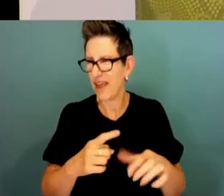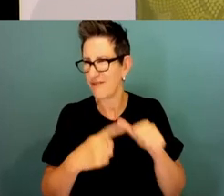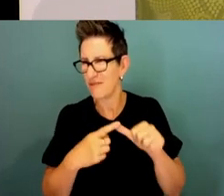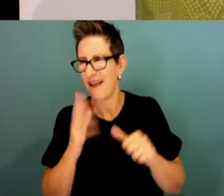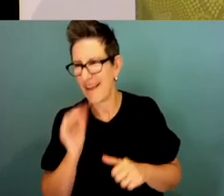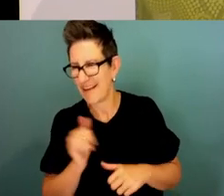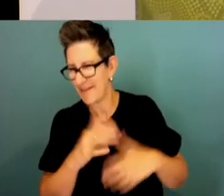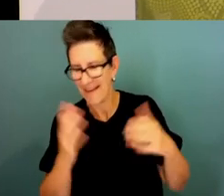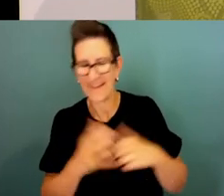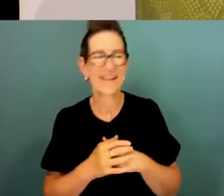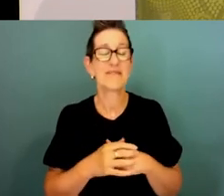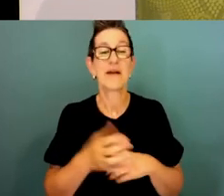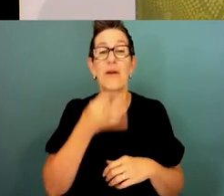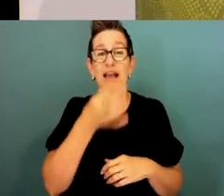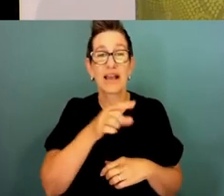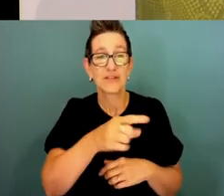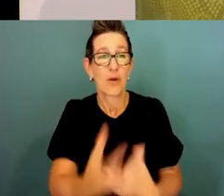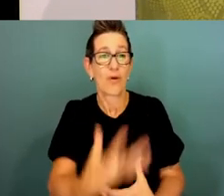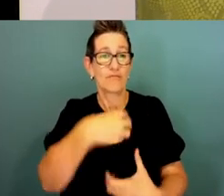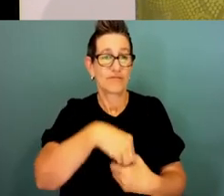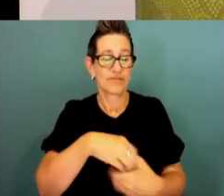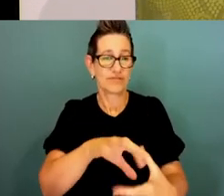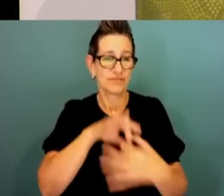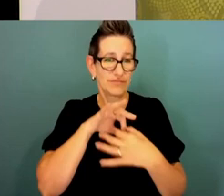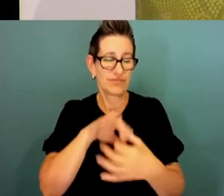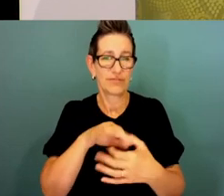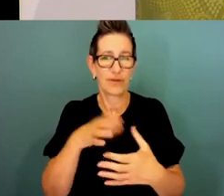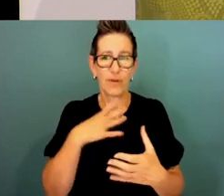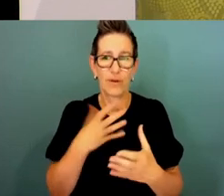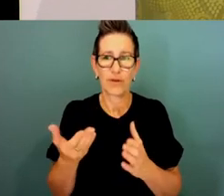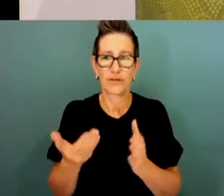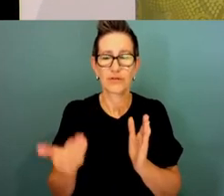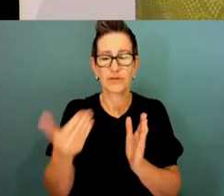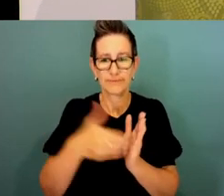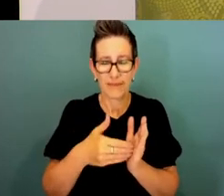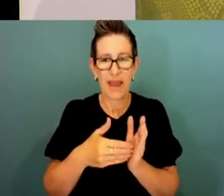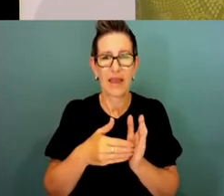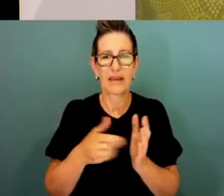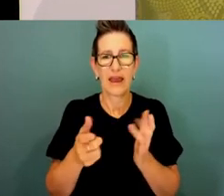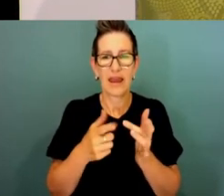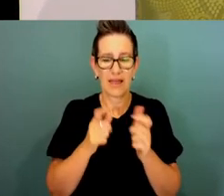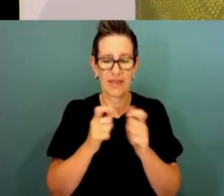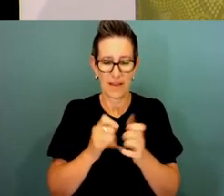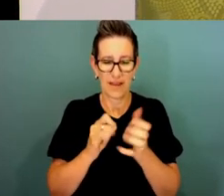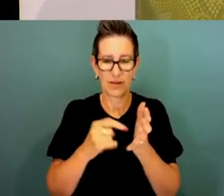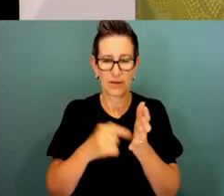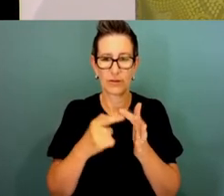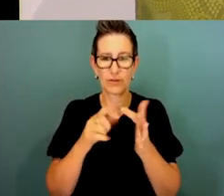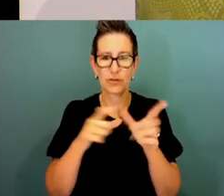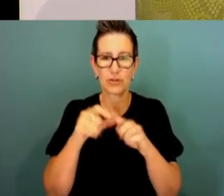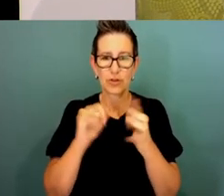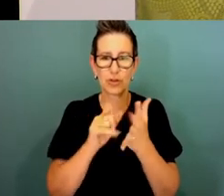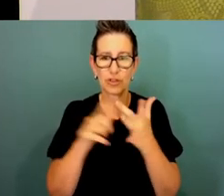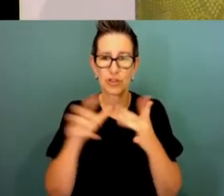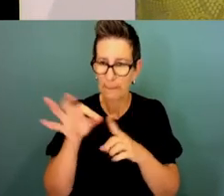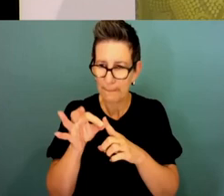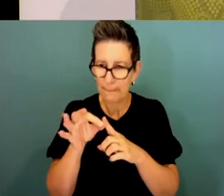engagement and feedback as we move to include stewardship as the new APS value in the Public Service Act. Collaboration across the service and